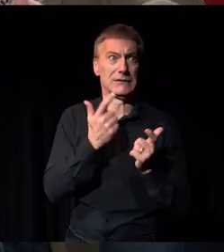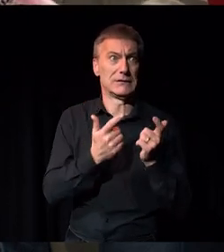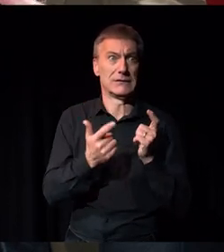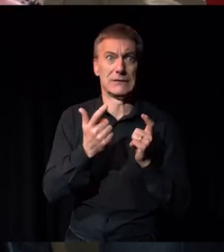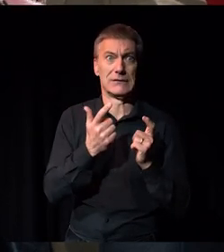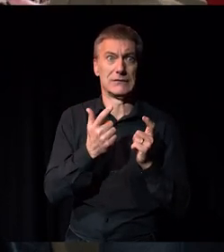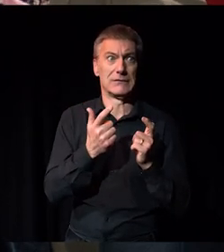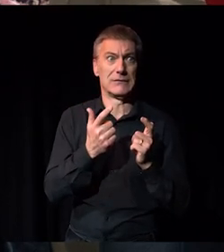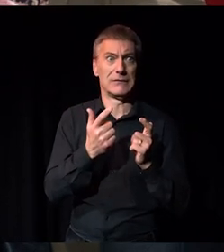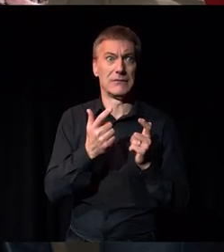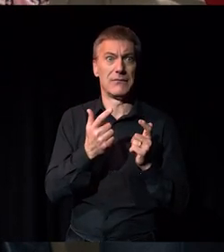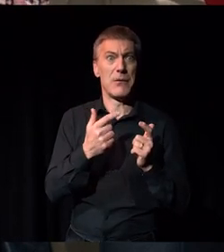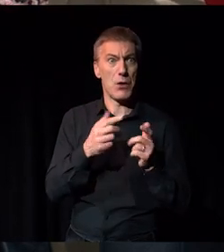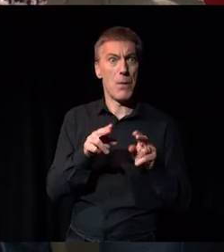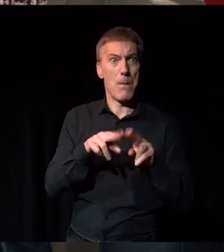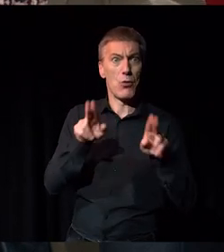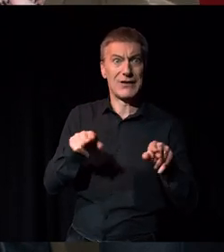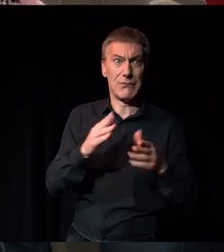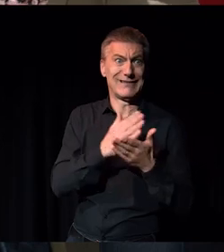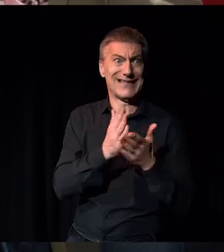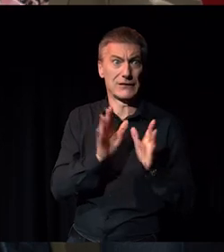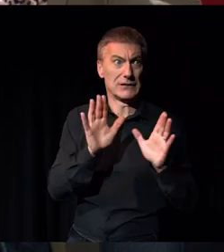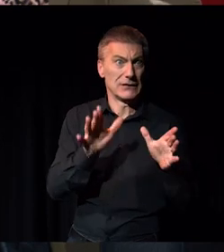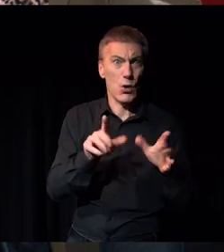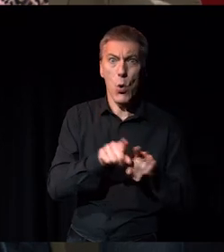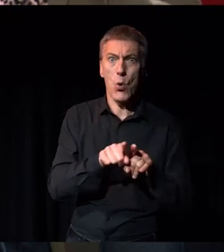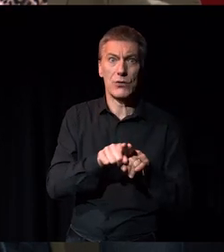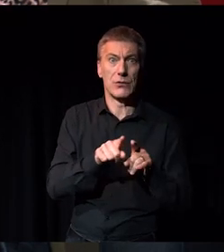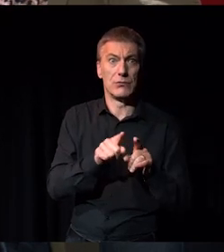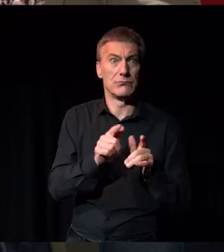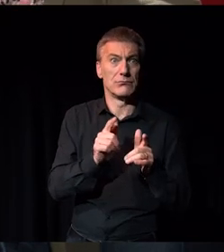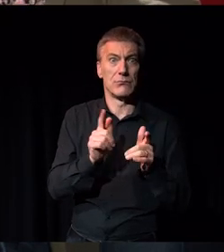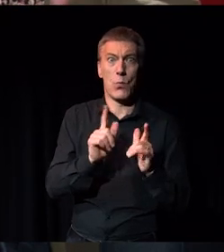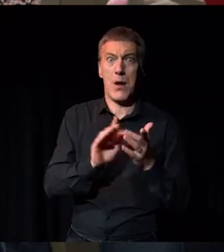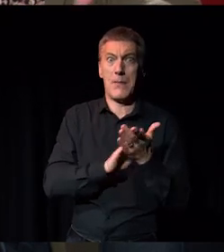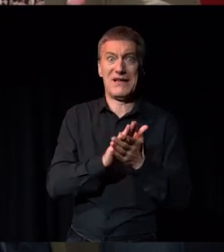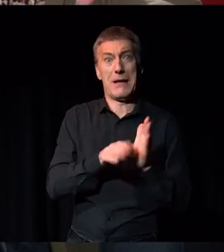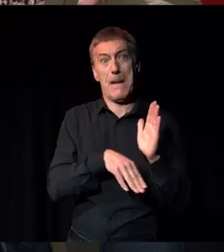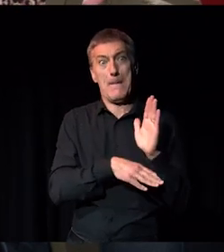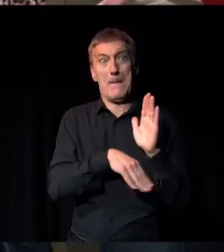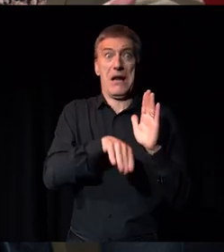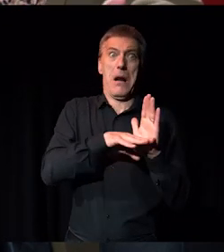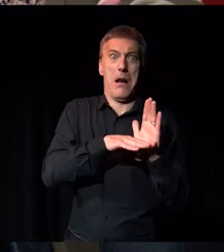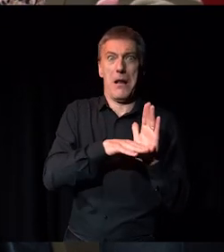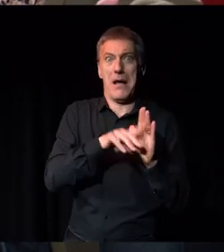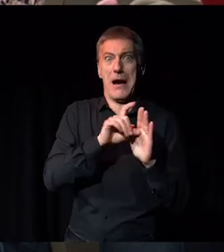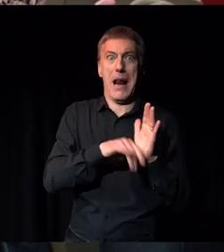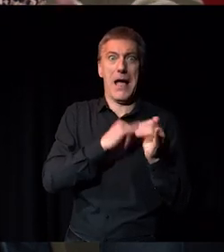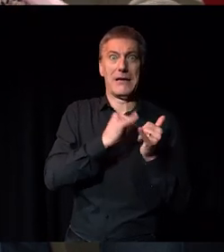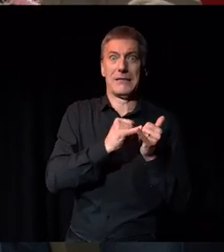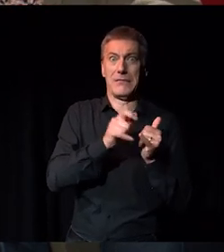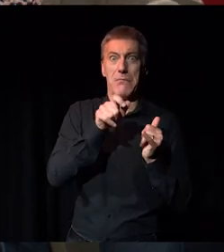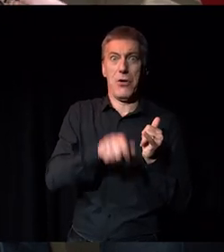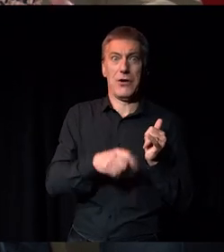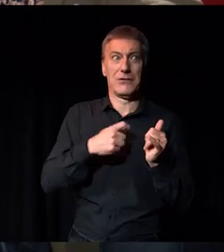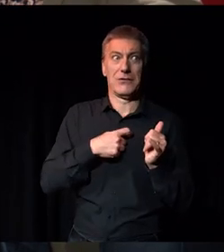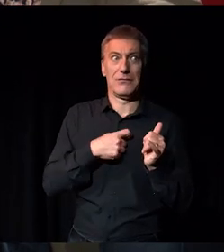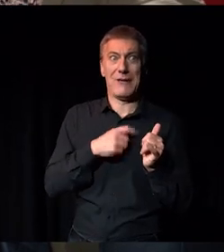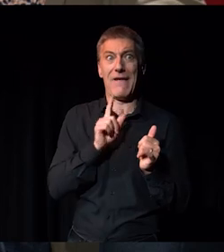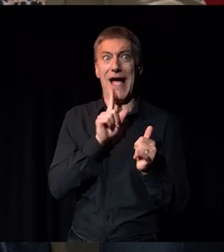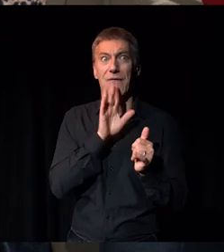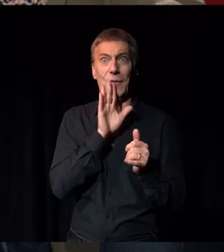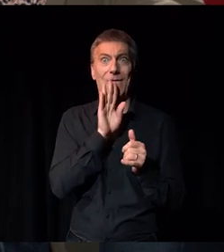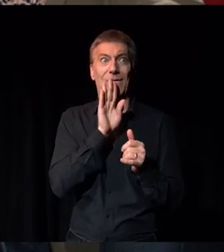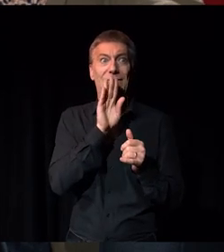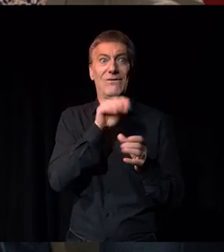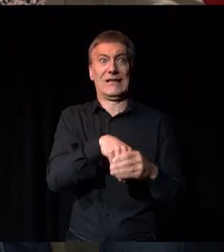of getting into the museum sector and learning what that was about, I also had to learn what it what it was to be a middle class person and kind of, you know, assimilate